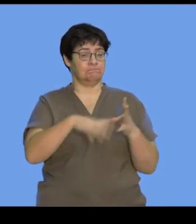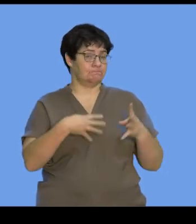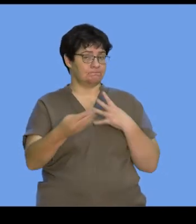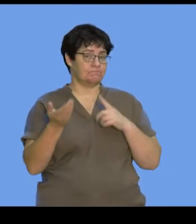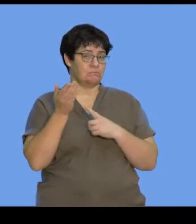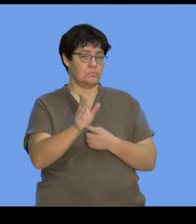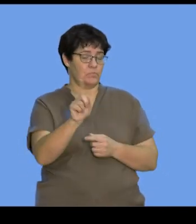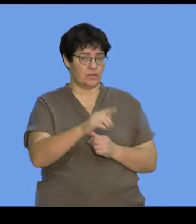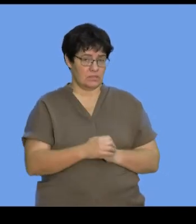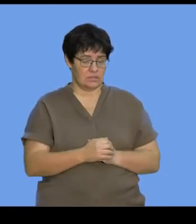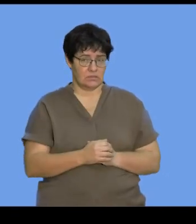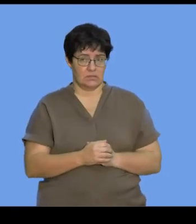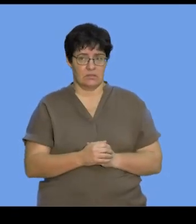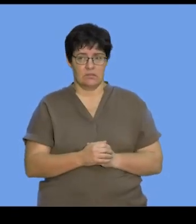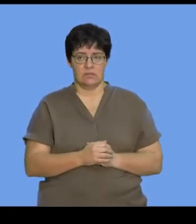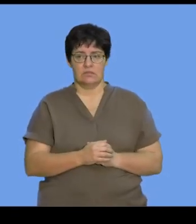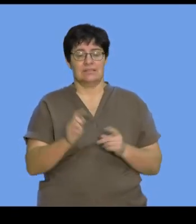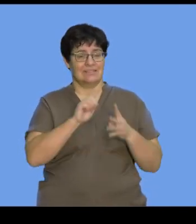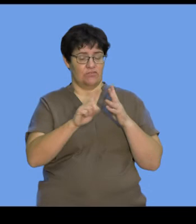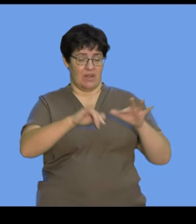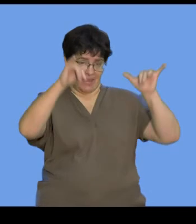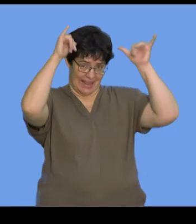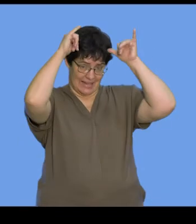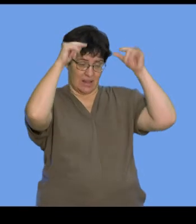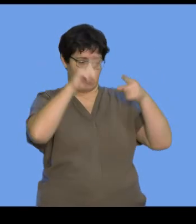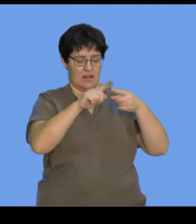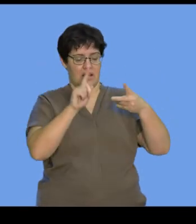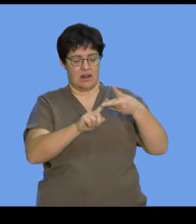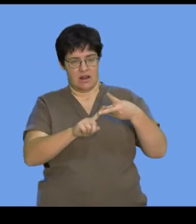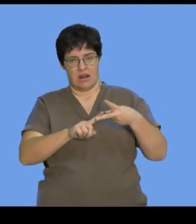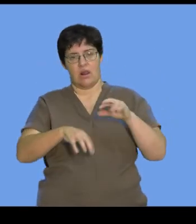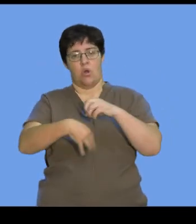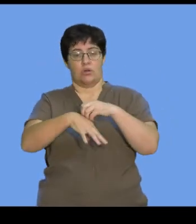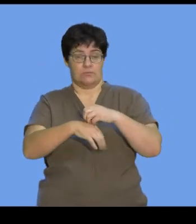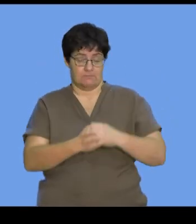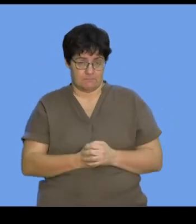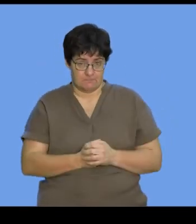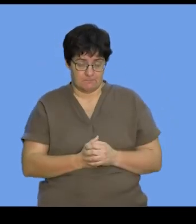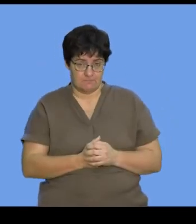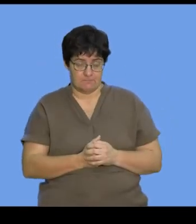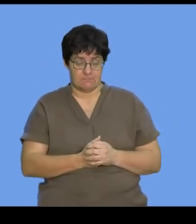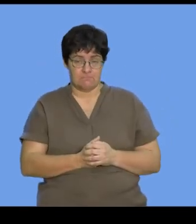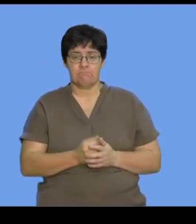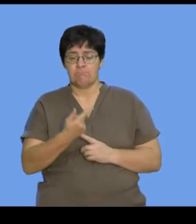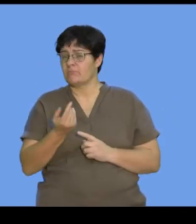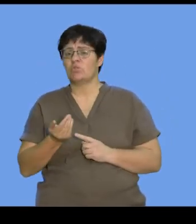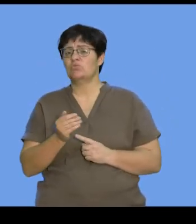shows you the different organisms. So, we've got a cattle, and we've got octopus. And it essentially illustrates the